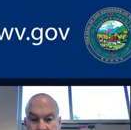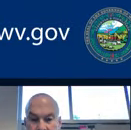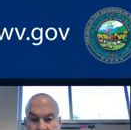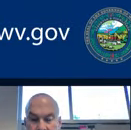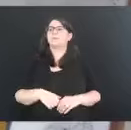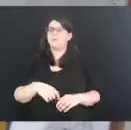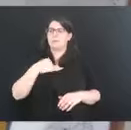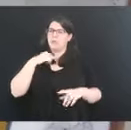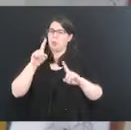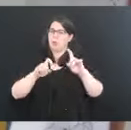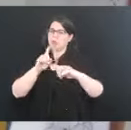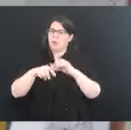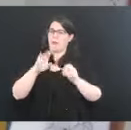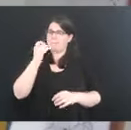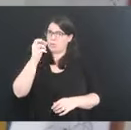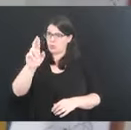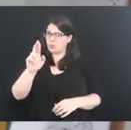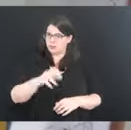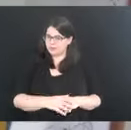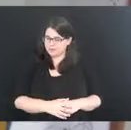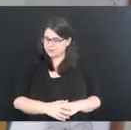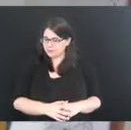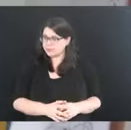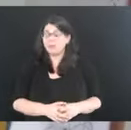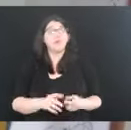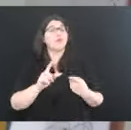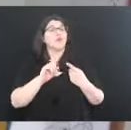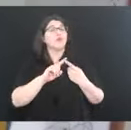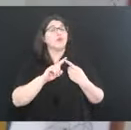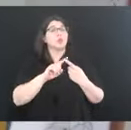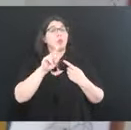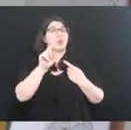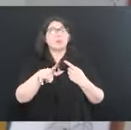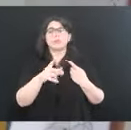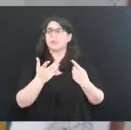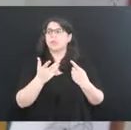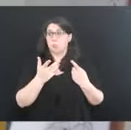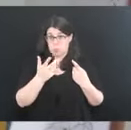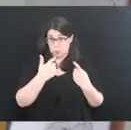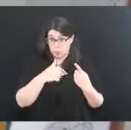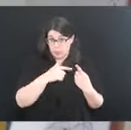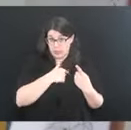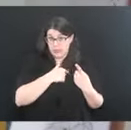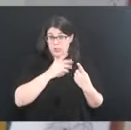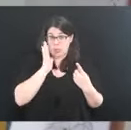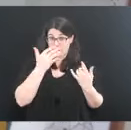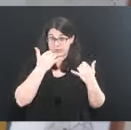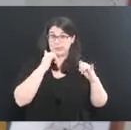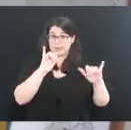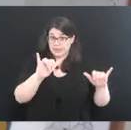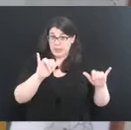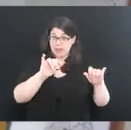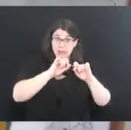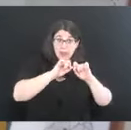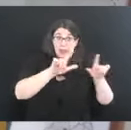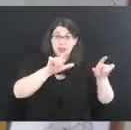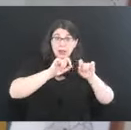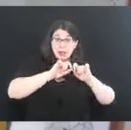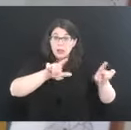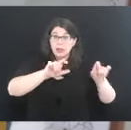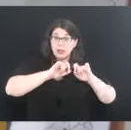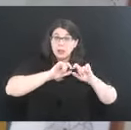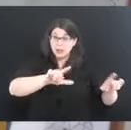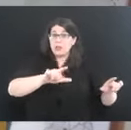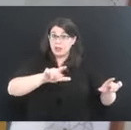to booster shots. First of all, do we plan on continuing to notify people via Everbridge? Is that something we're going